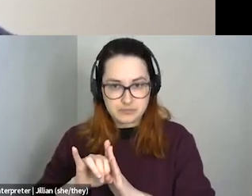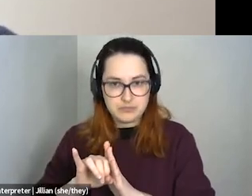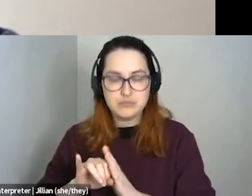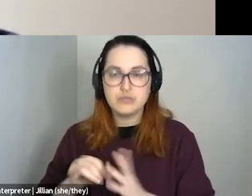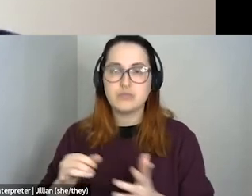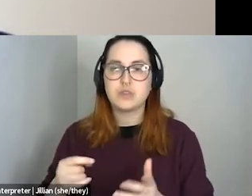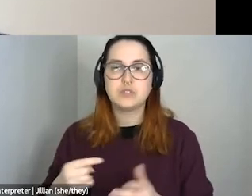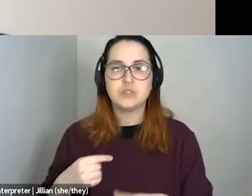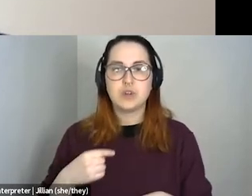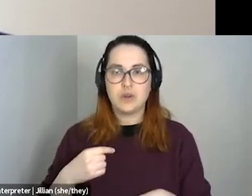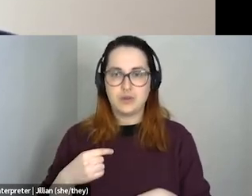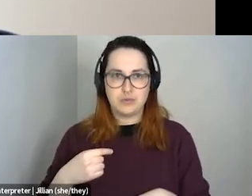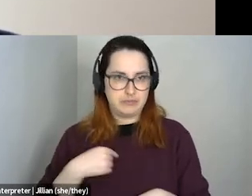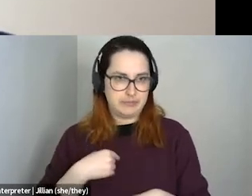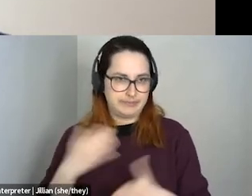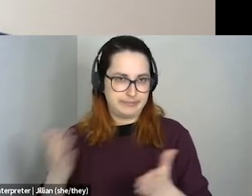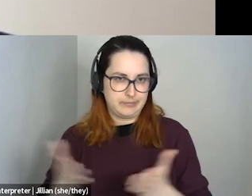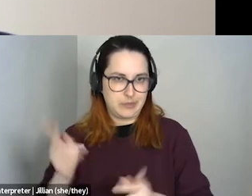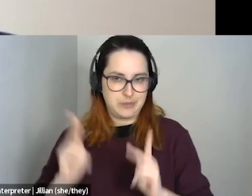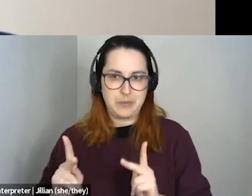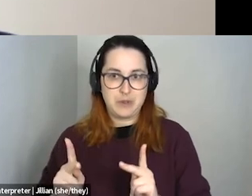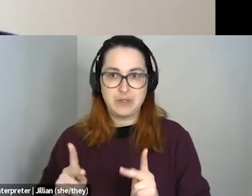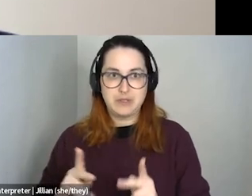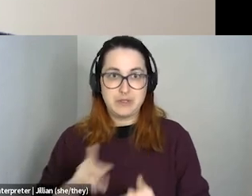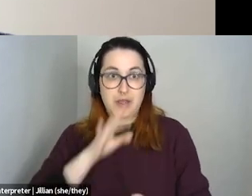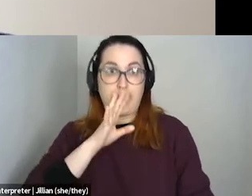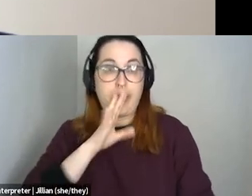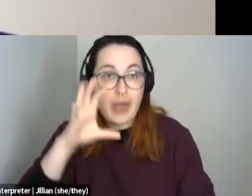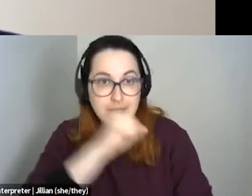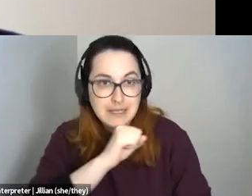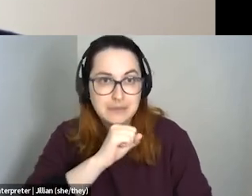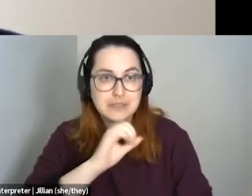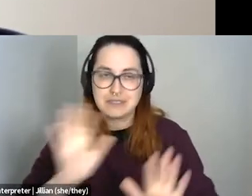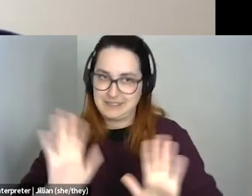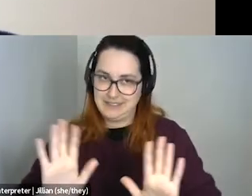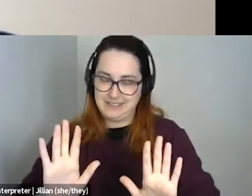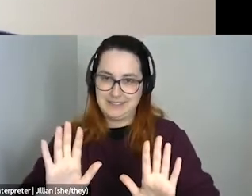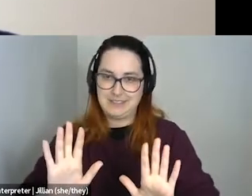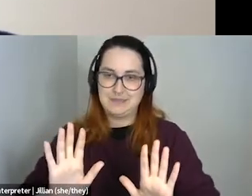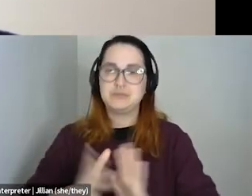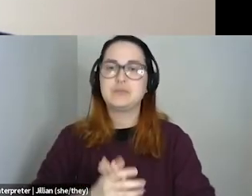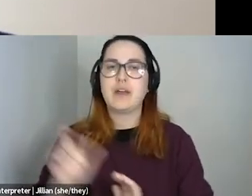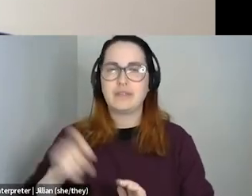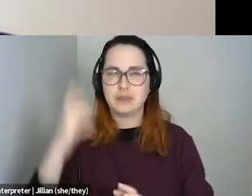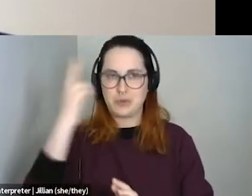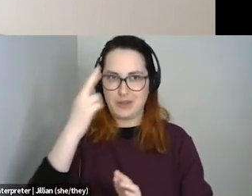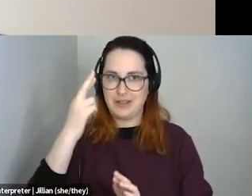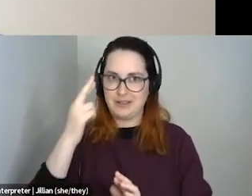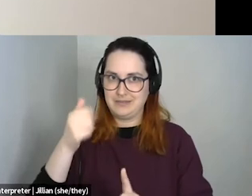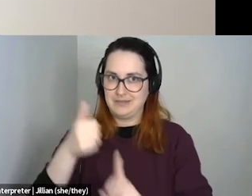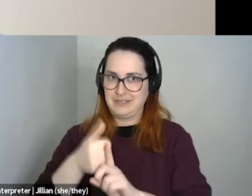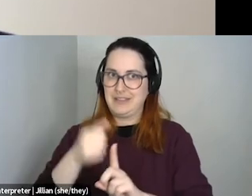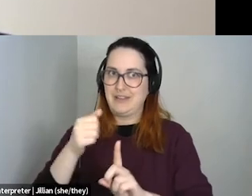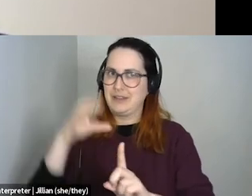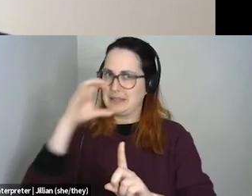assumptions that you've made in your head, um, and realizing that there are assumptions before they come out of your mouth. And I think sometimes people think that they're exempt